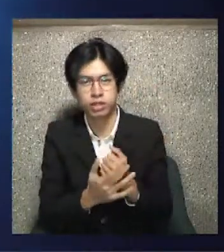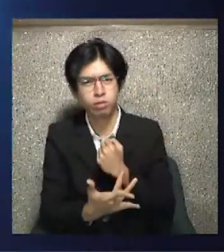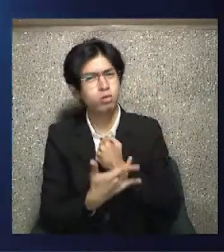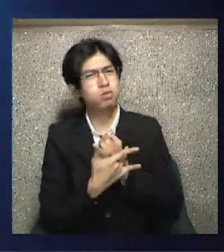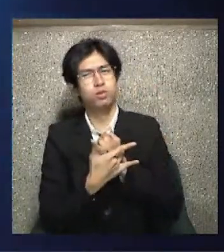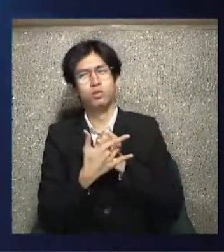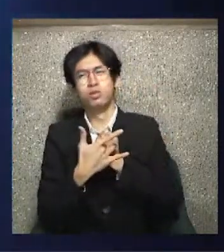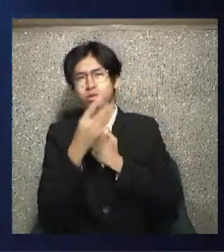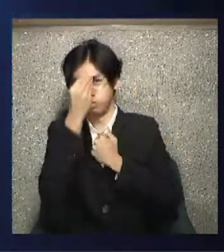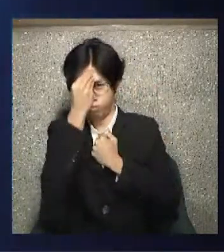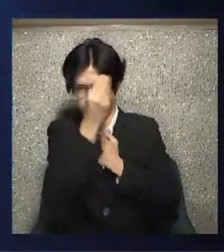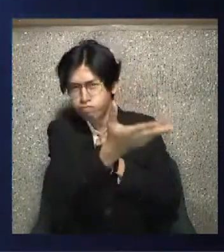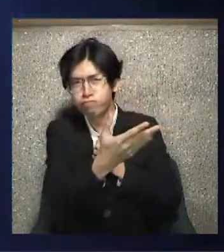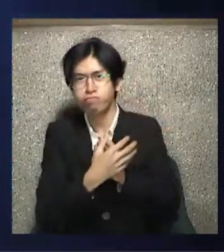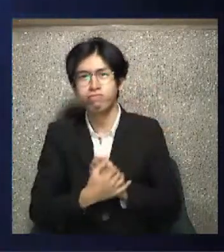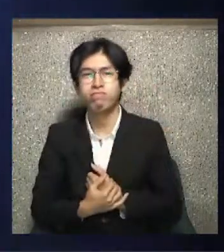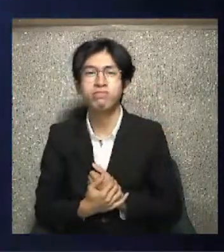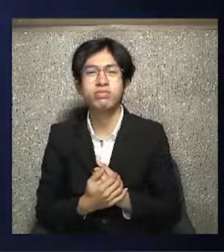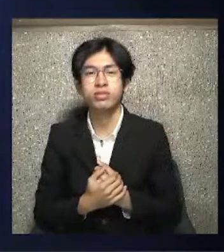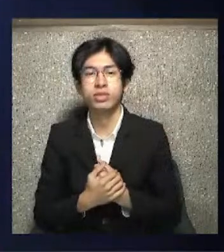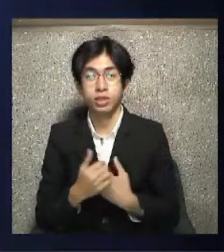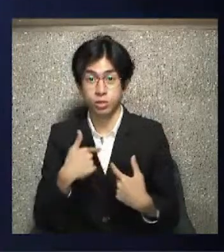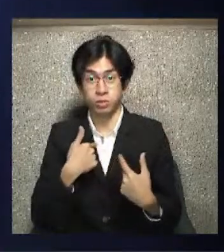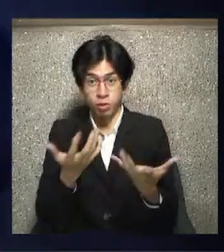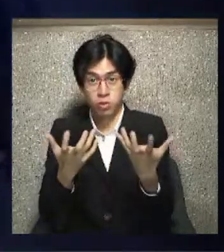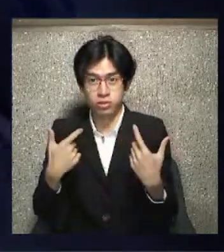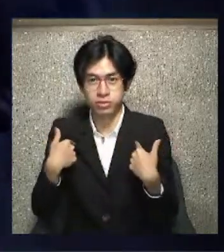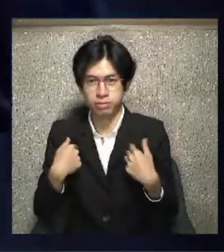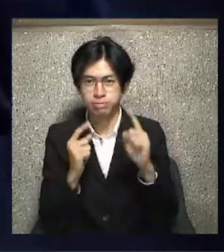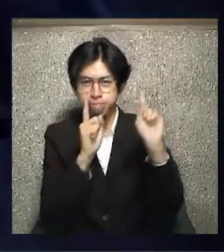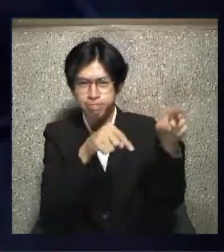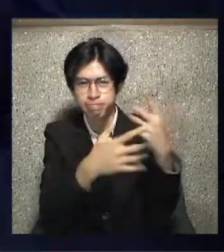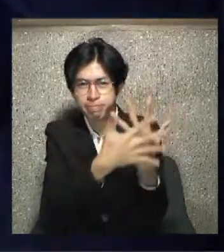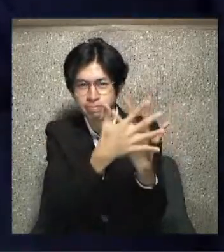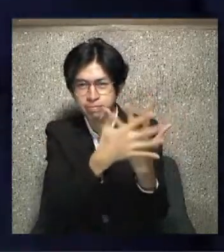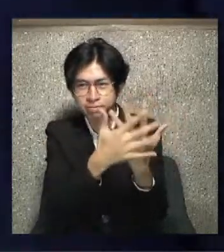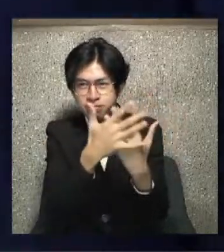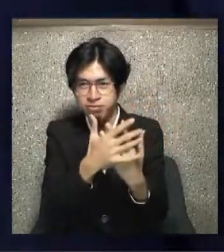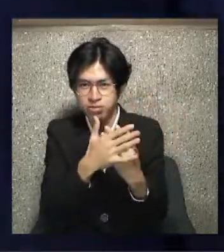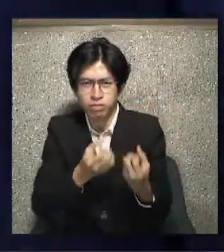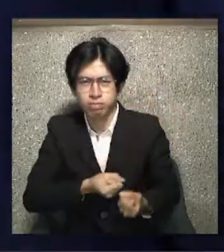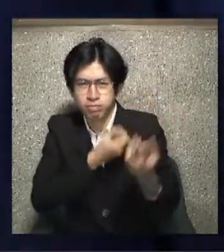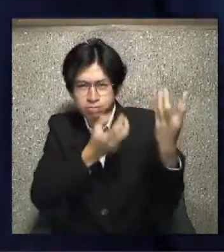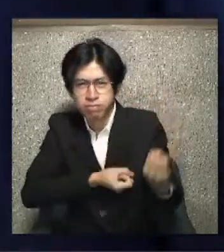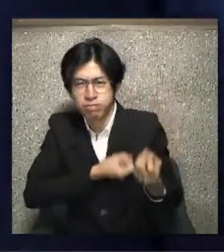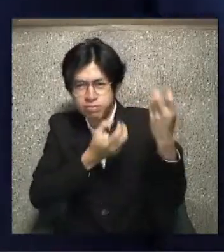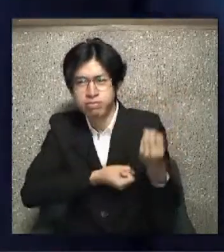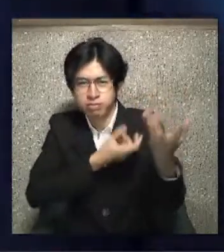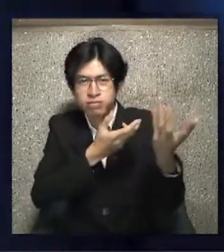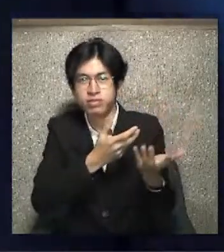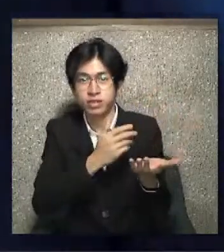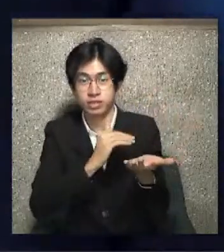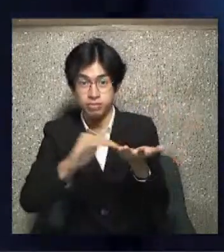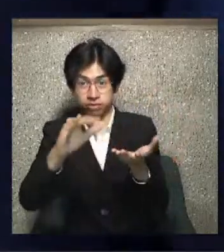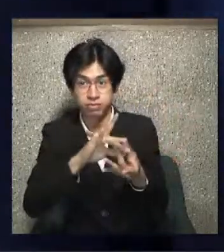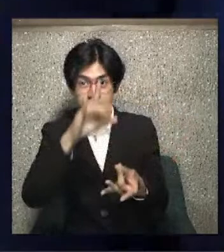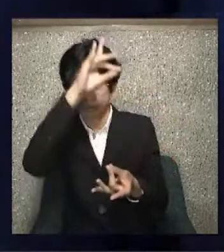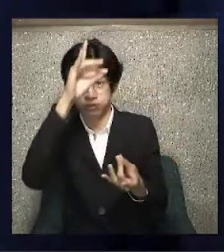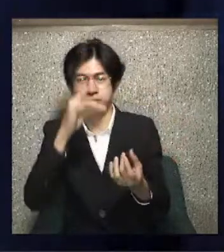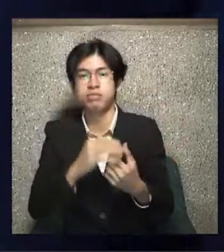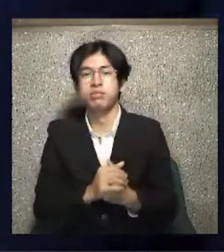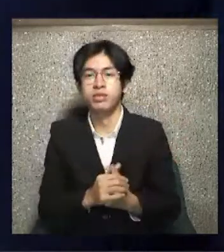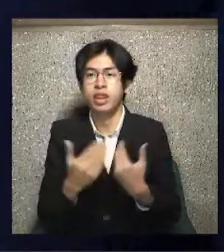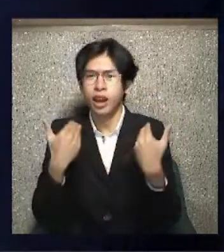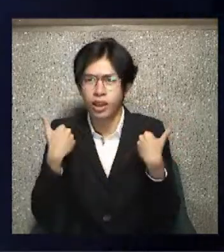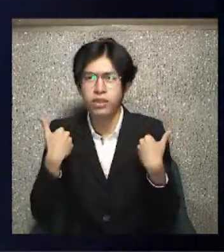gee, I think I'd like to go, know that the Holy Spirit and God's grace are already within you.